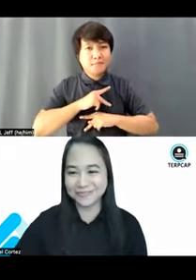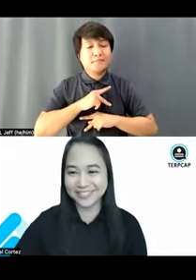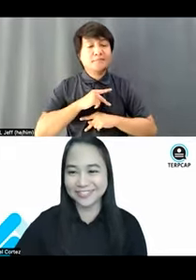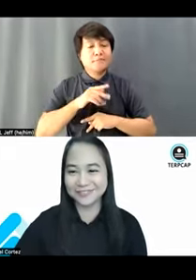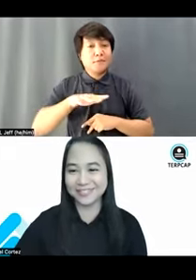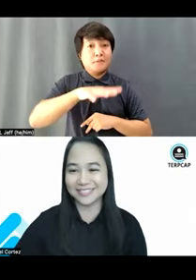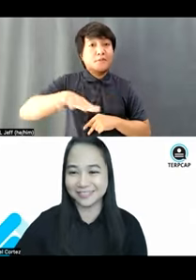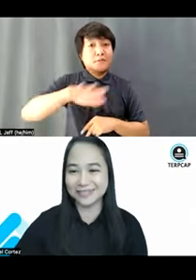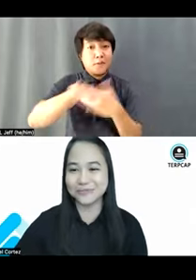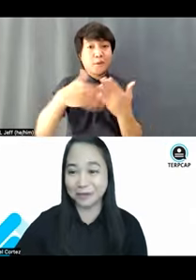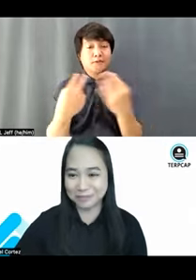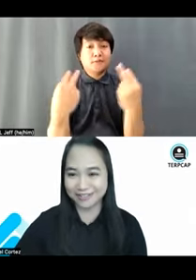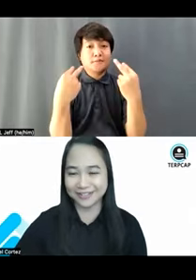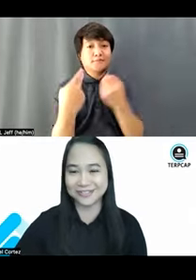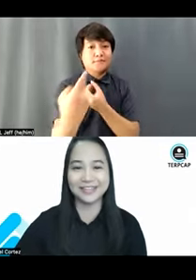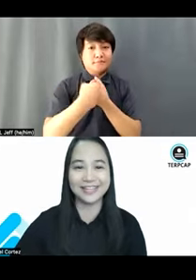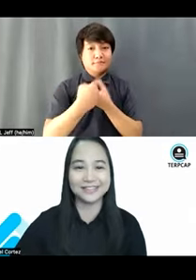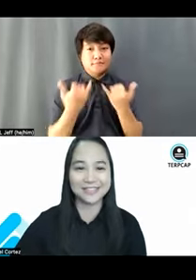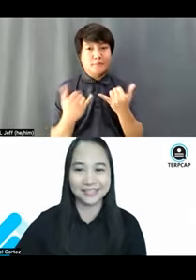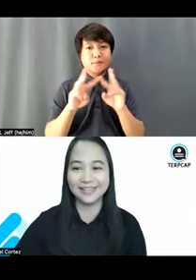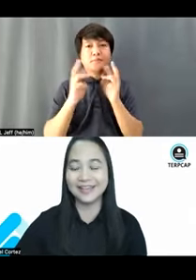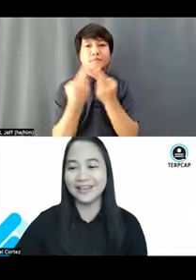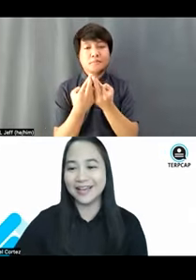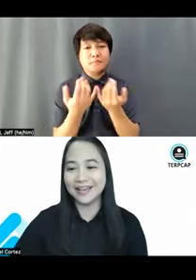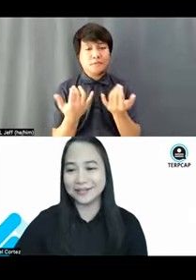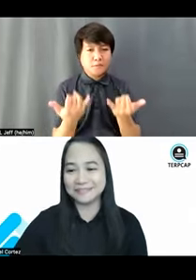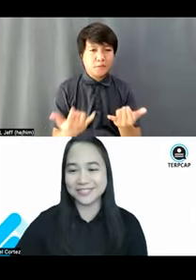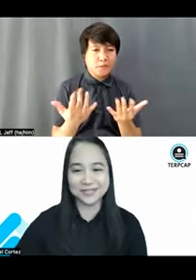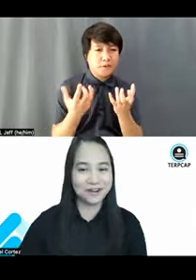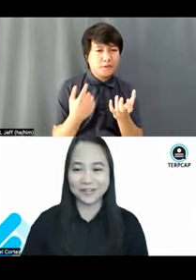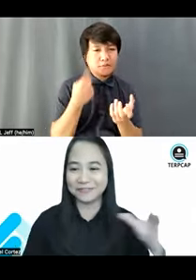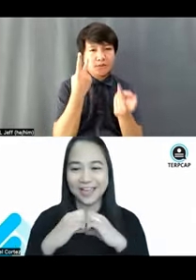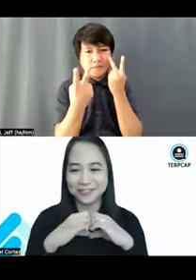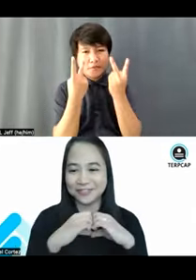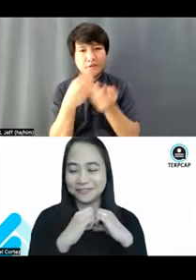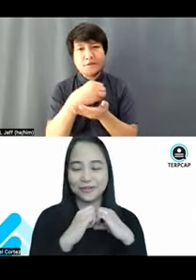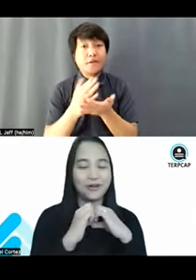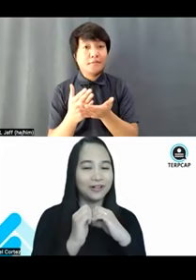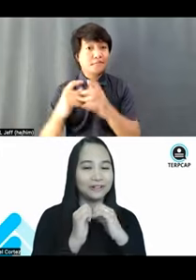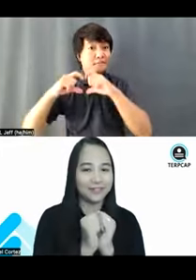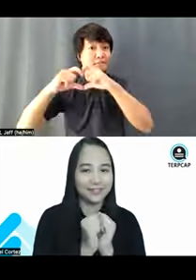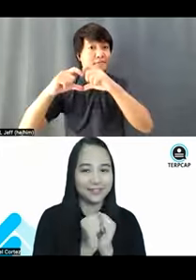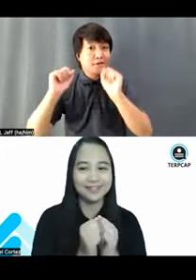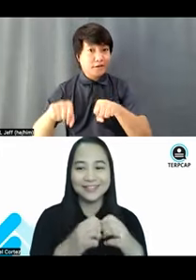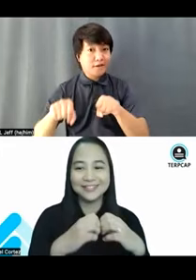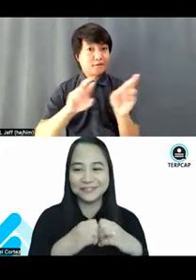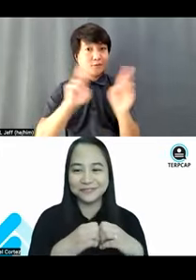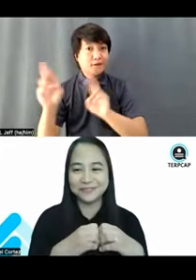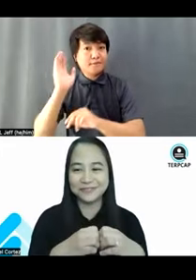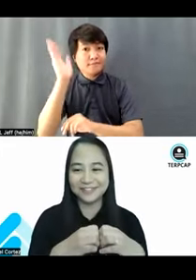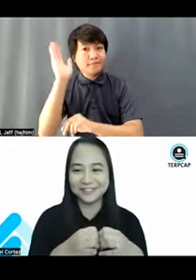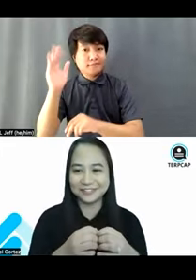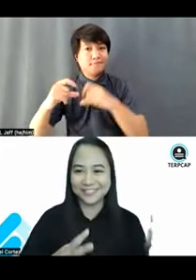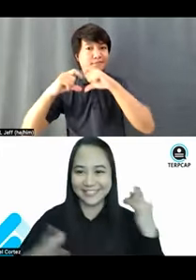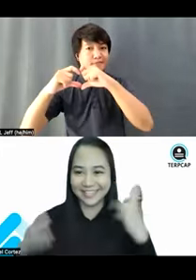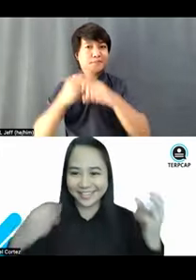and choosing to attend this webinar. So I'd like to see some heart reactions if you're already to,